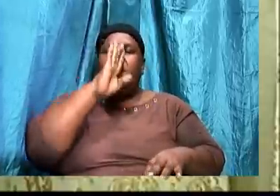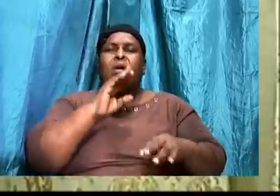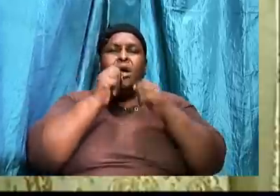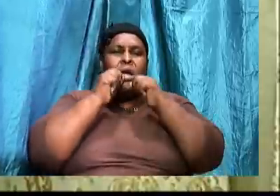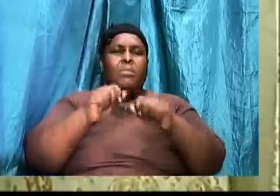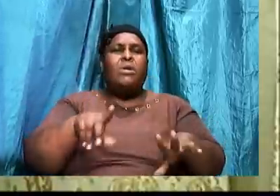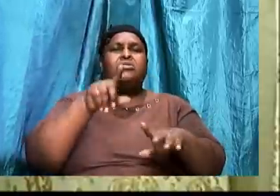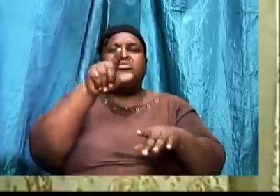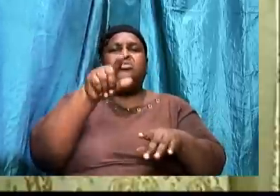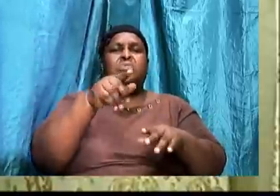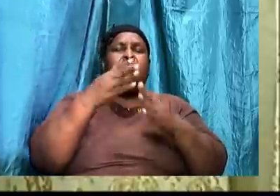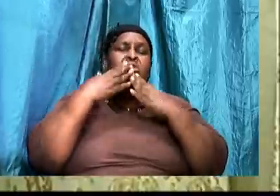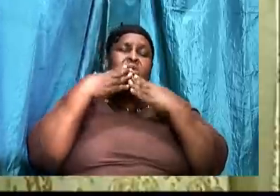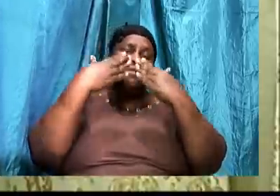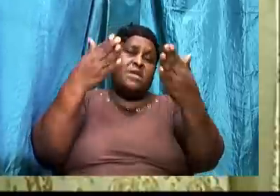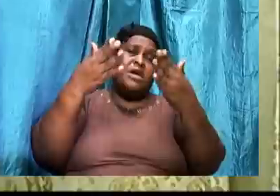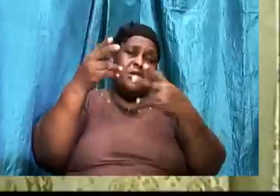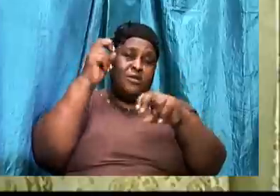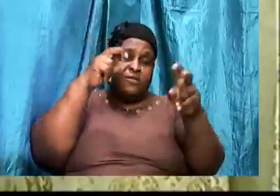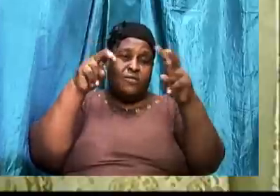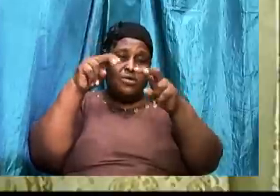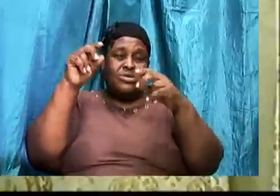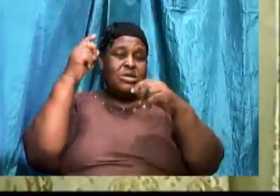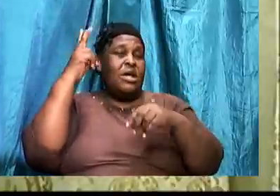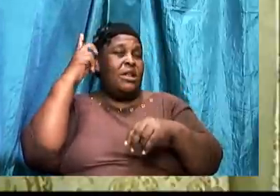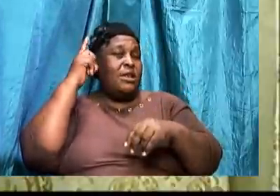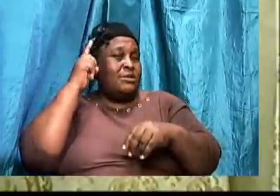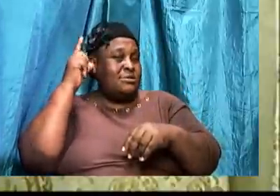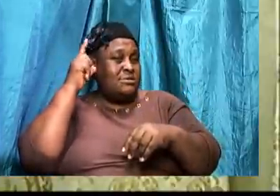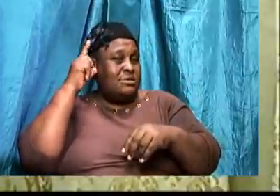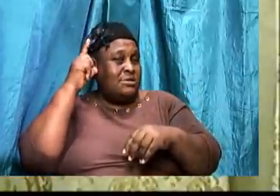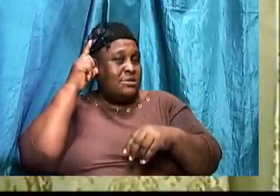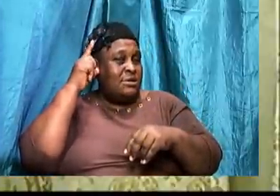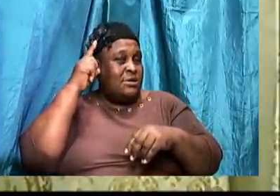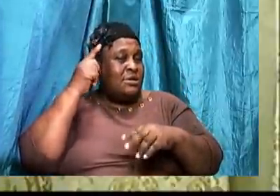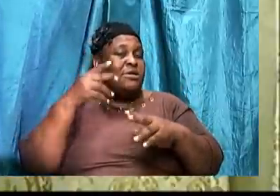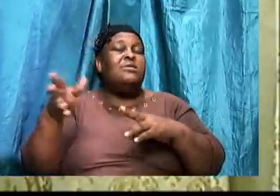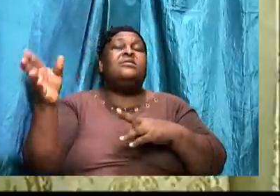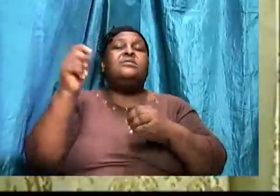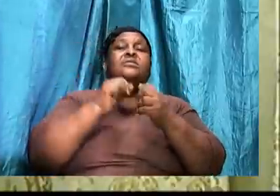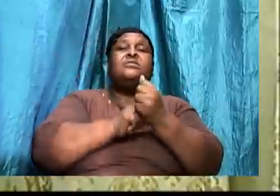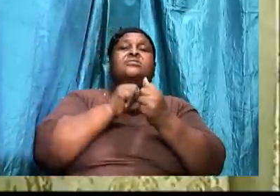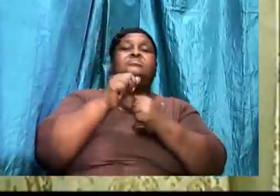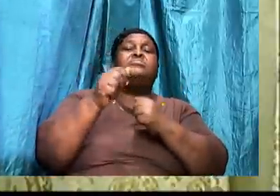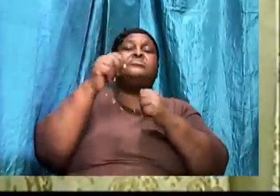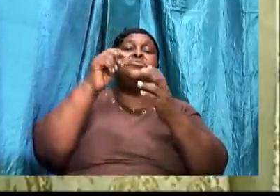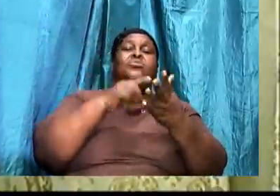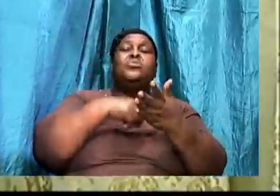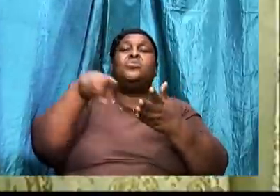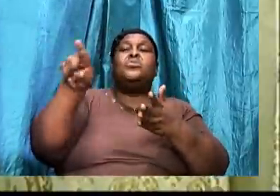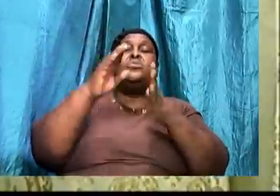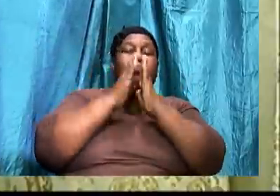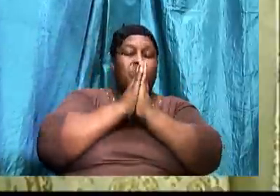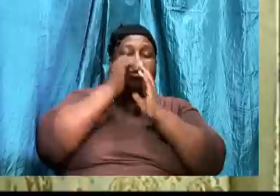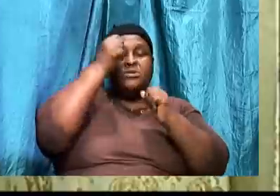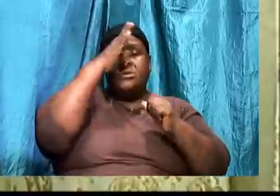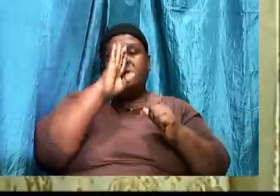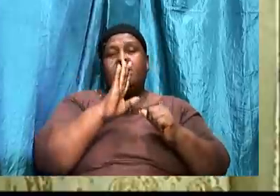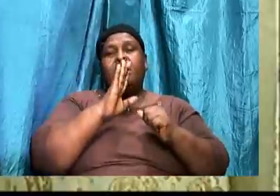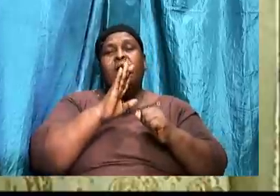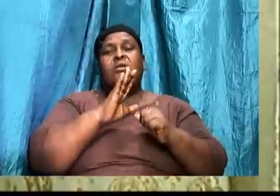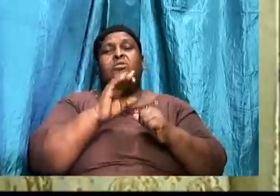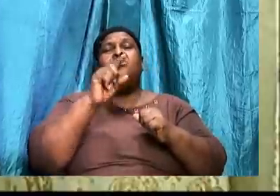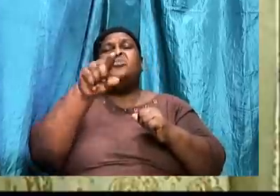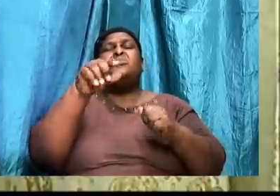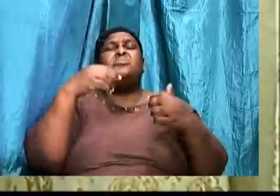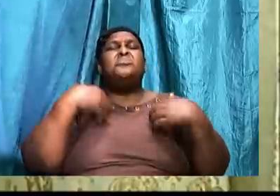tuning in. We thank you for listening. These past couple of weeks. We pray to God that. You know you